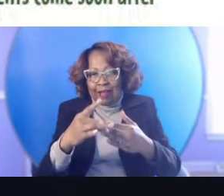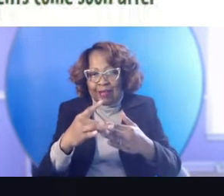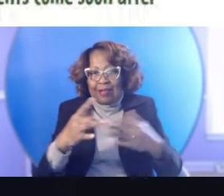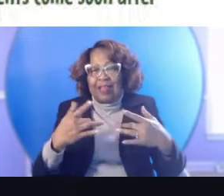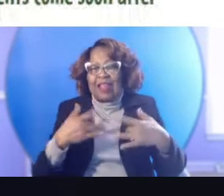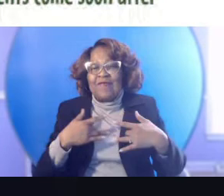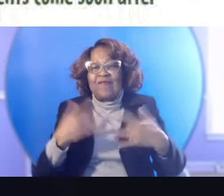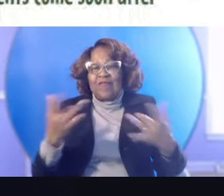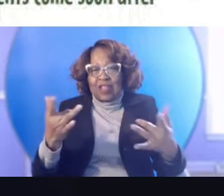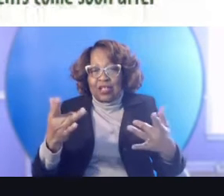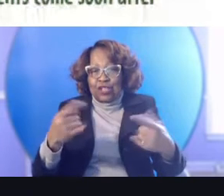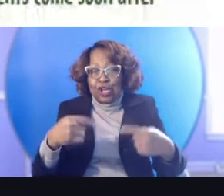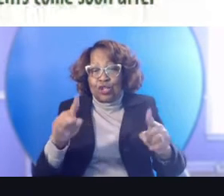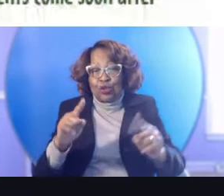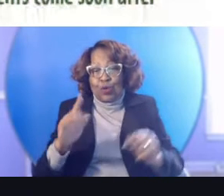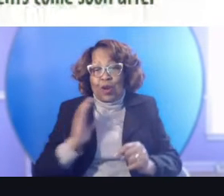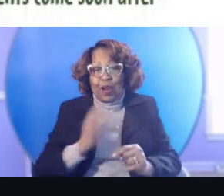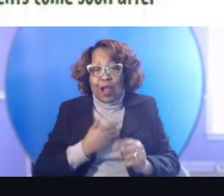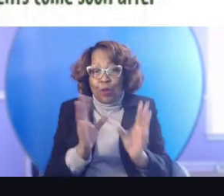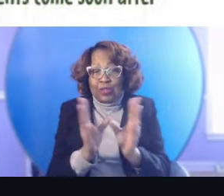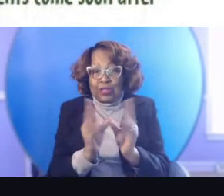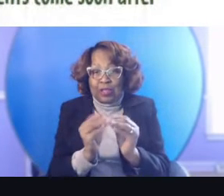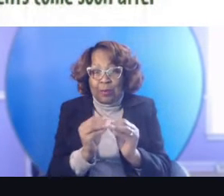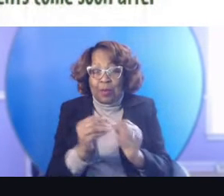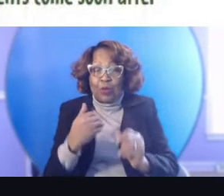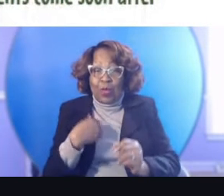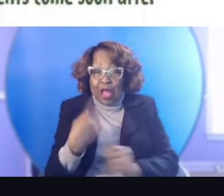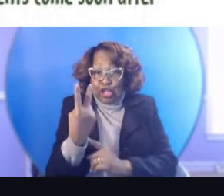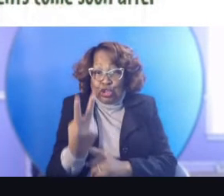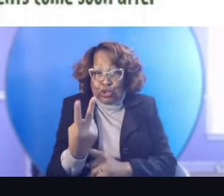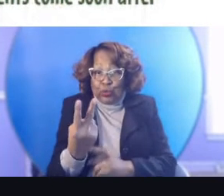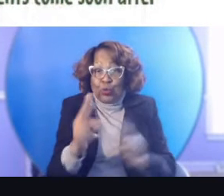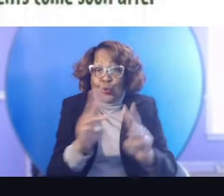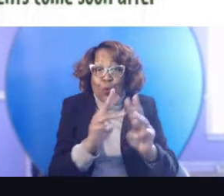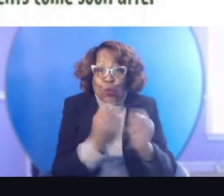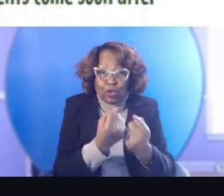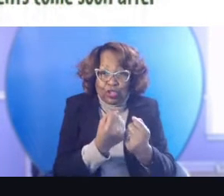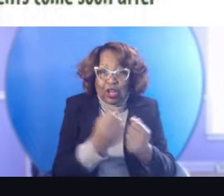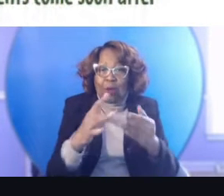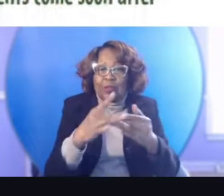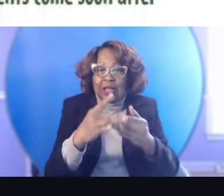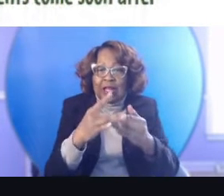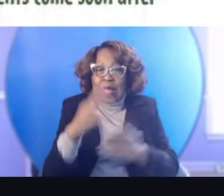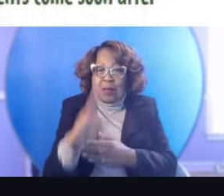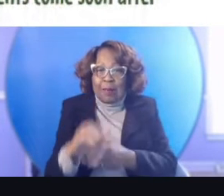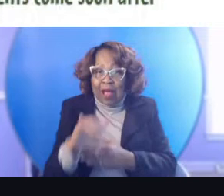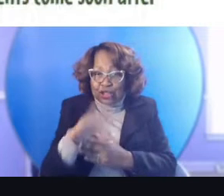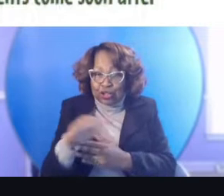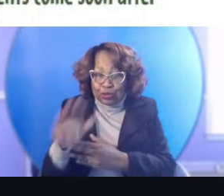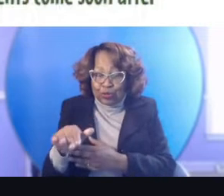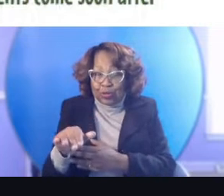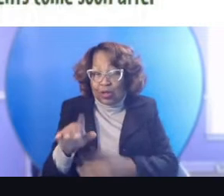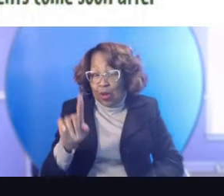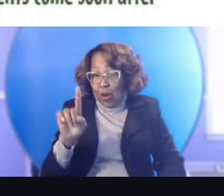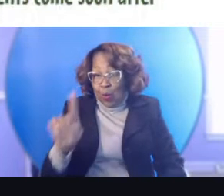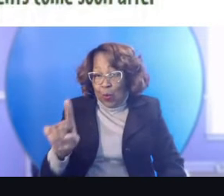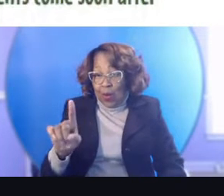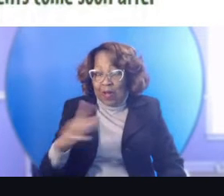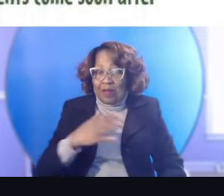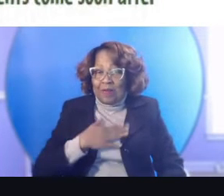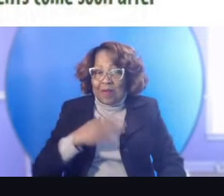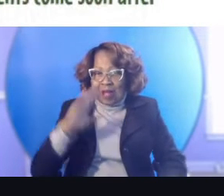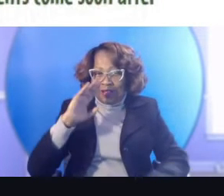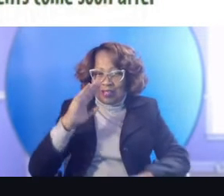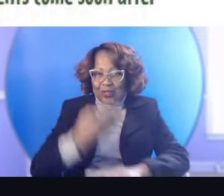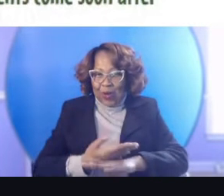events. And during our summit, we actually had two sessions that were led by children. One of them being my daughter,